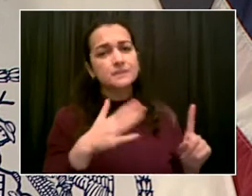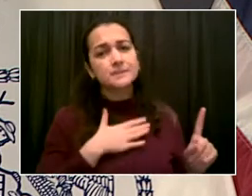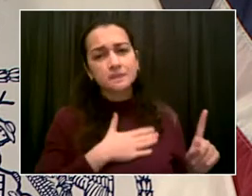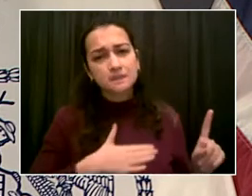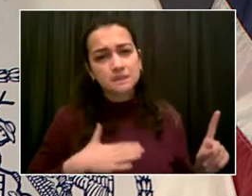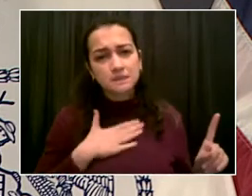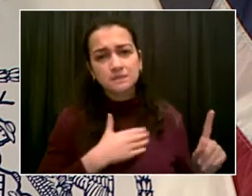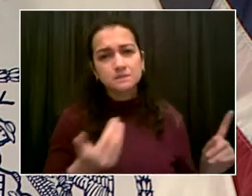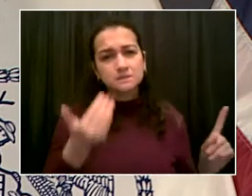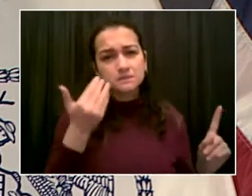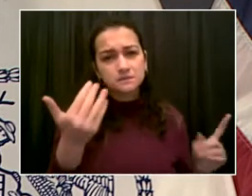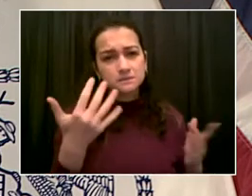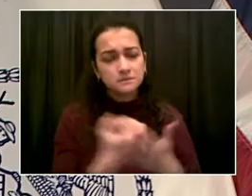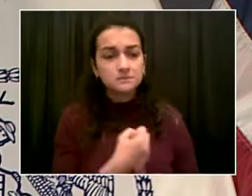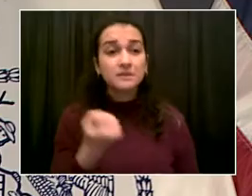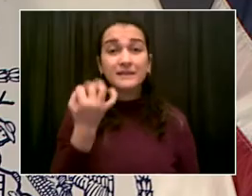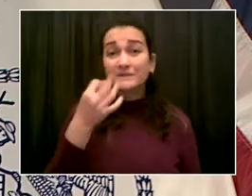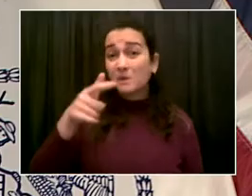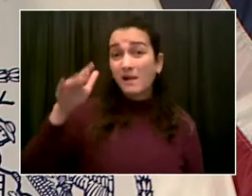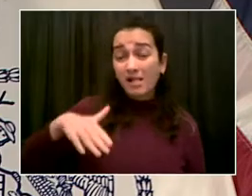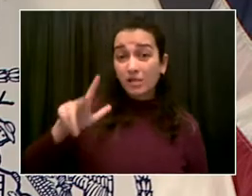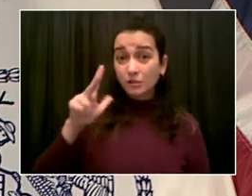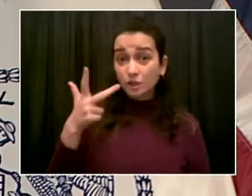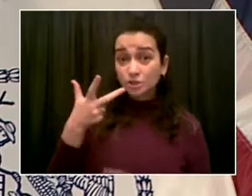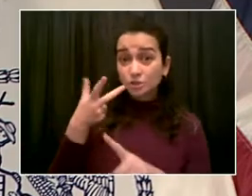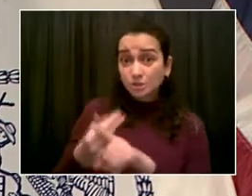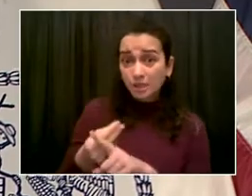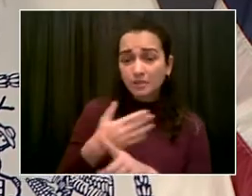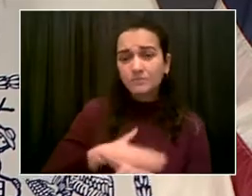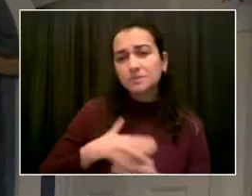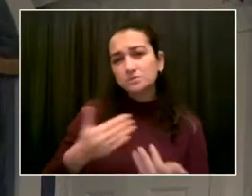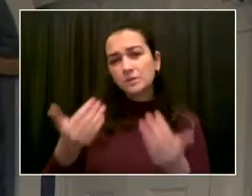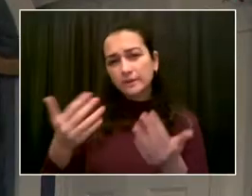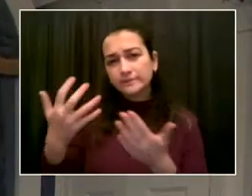way to protect each other and protect our city going forward. Thank you, everybody.